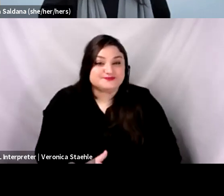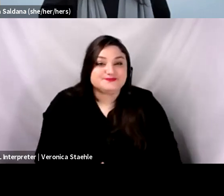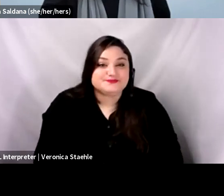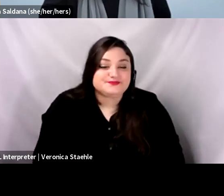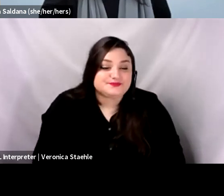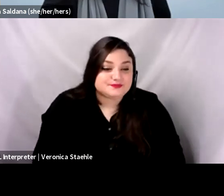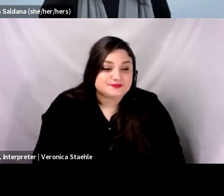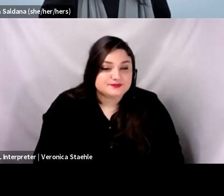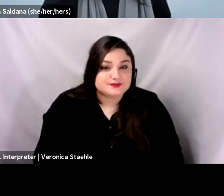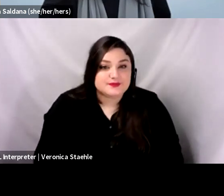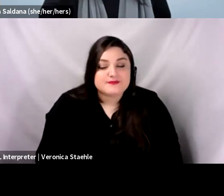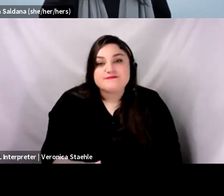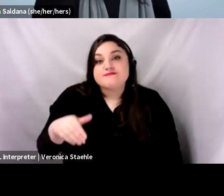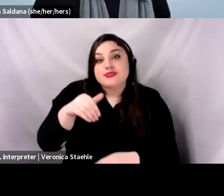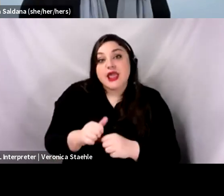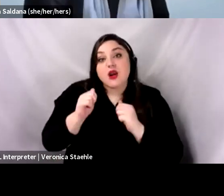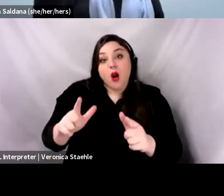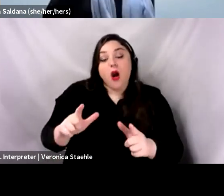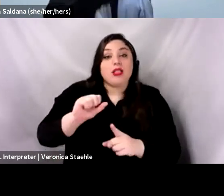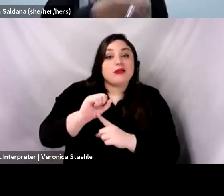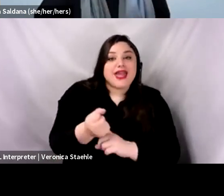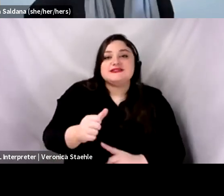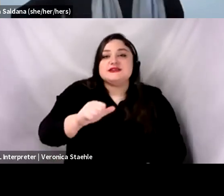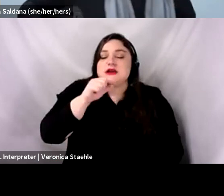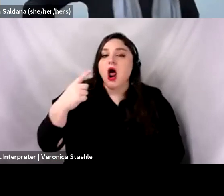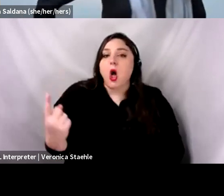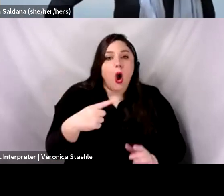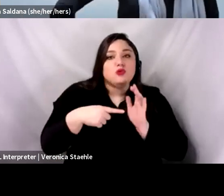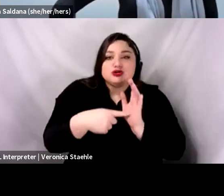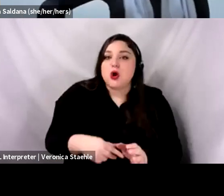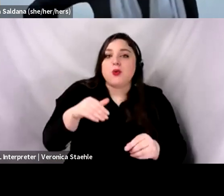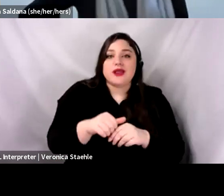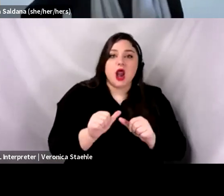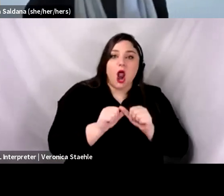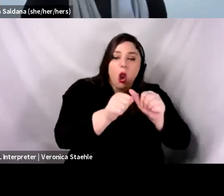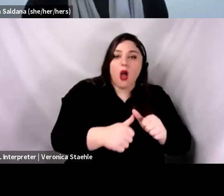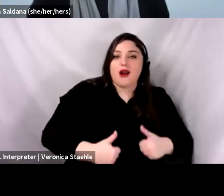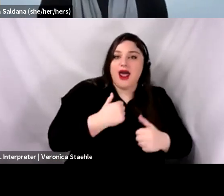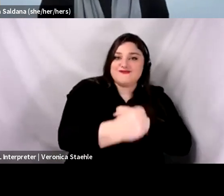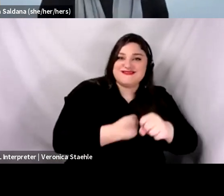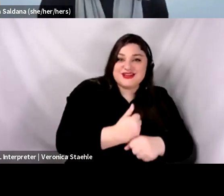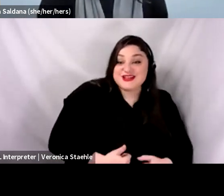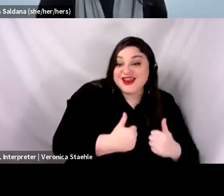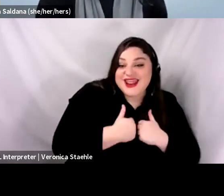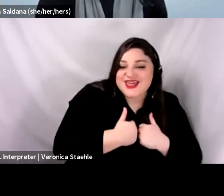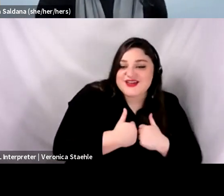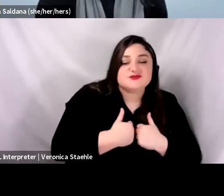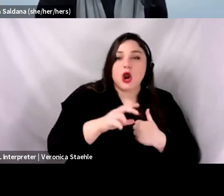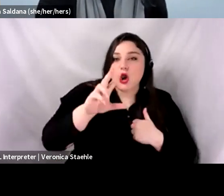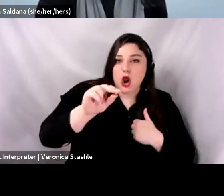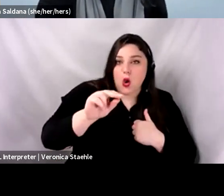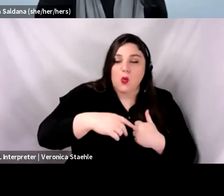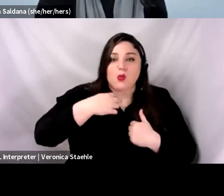in all cases expressed in quality adjusted life years, which is useful for policymakers in that, that provides